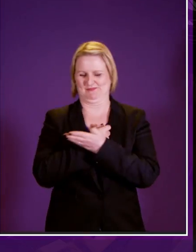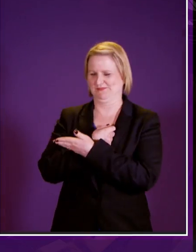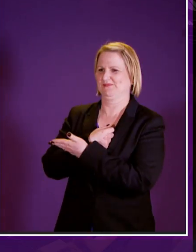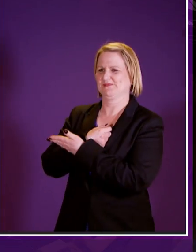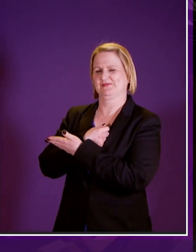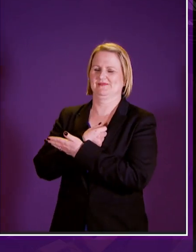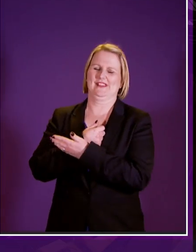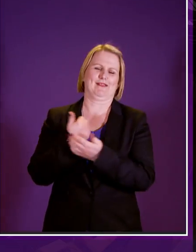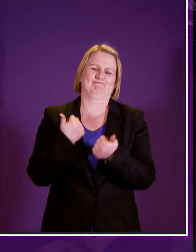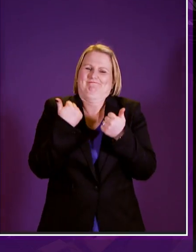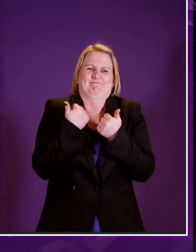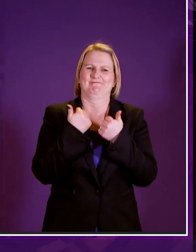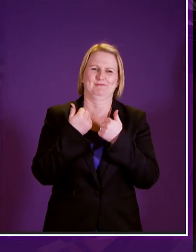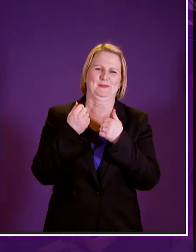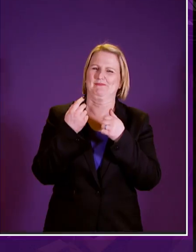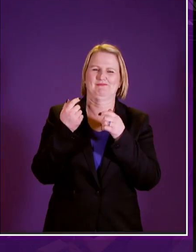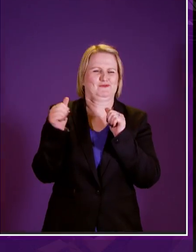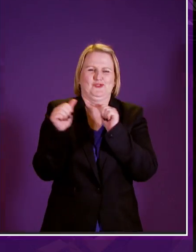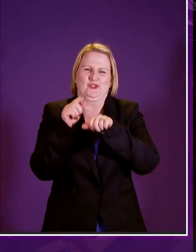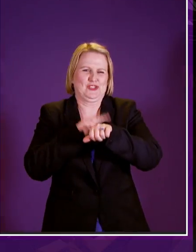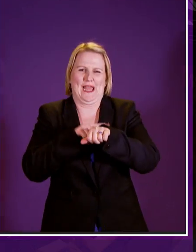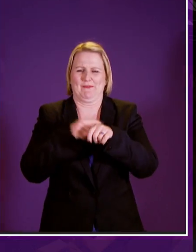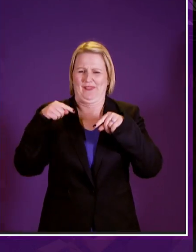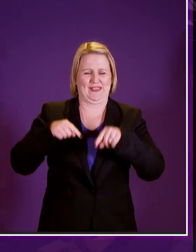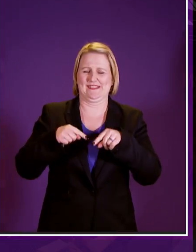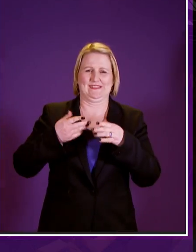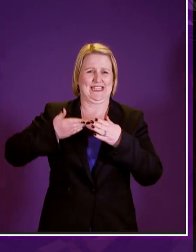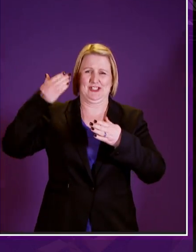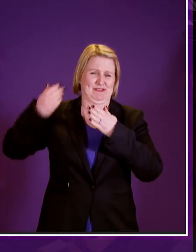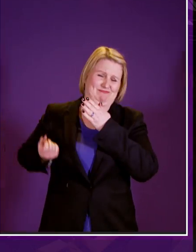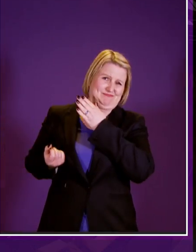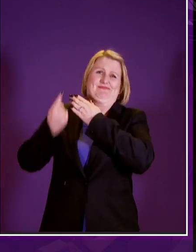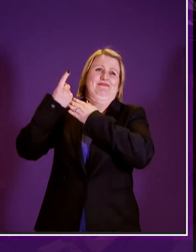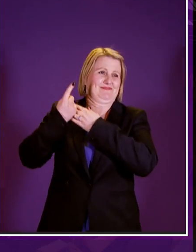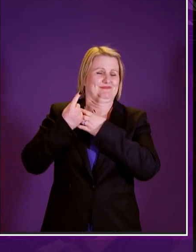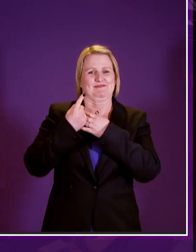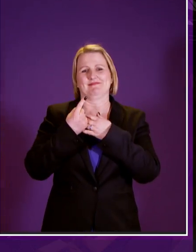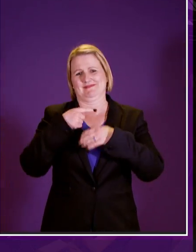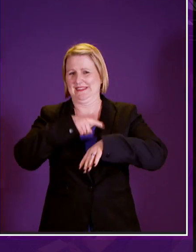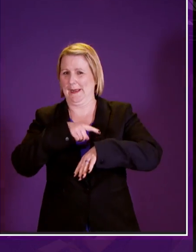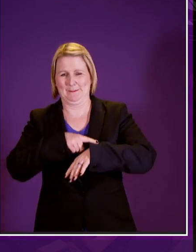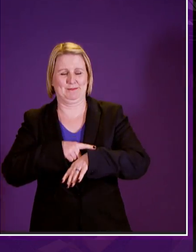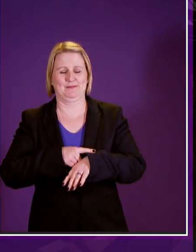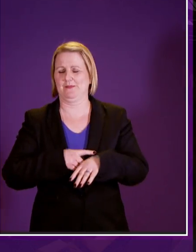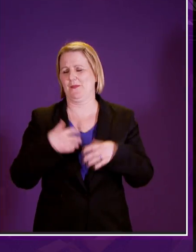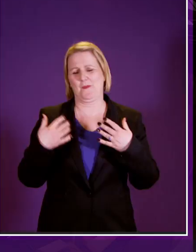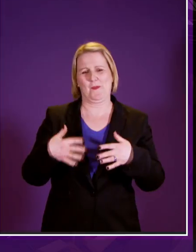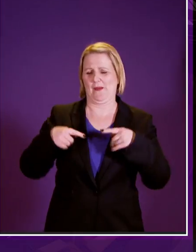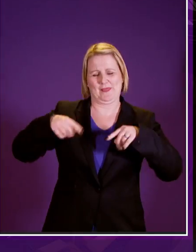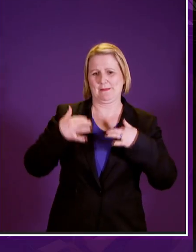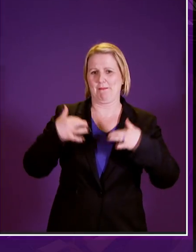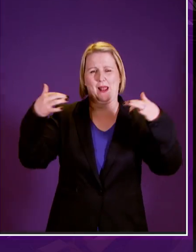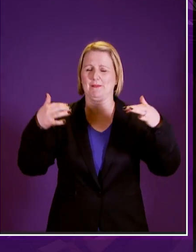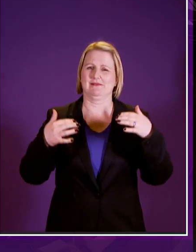able to get two minutes or whatever at this i think historic moment it's one the finest moments this parliament i believe